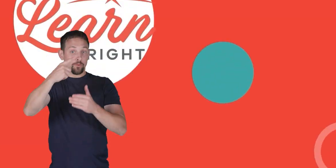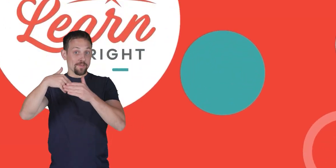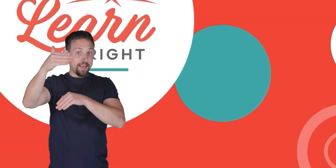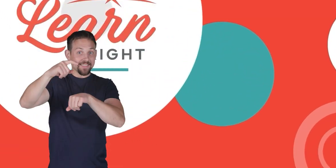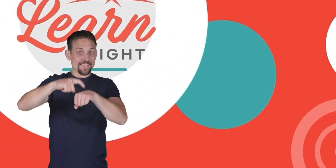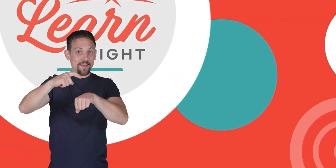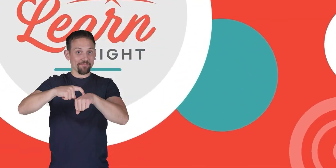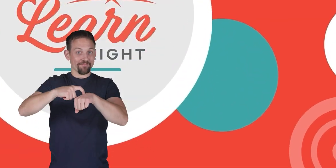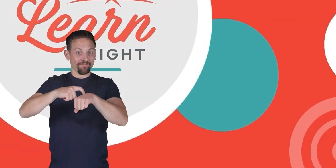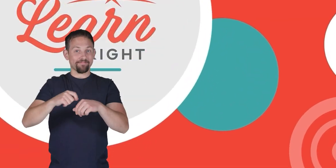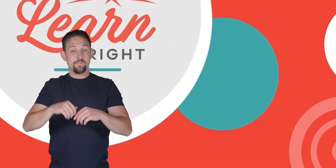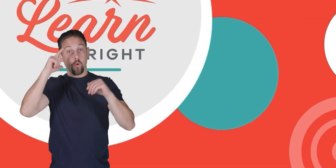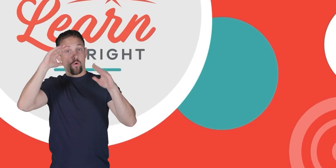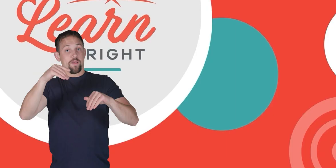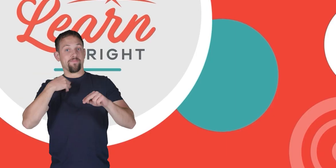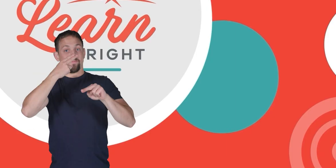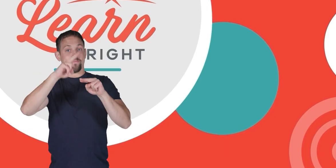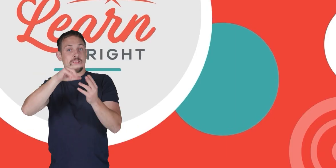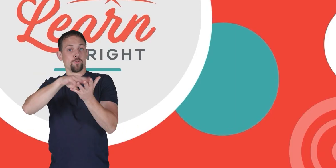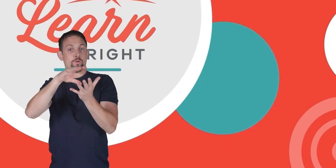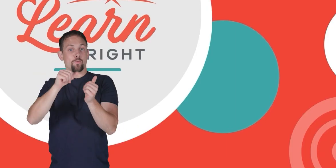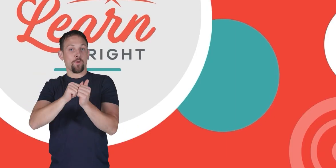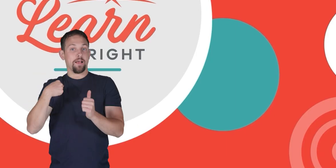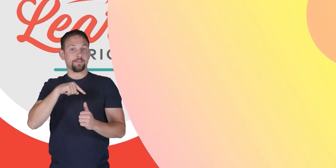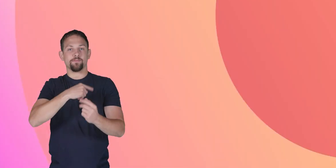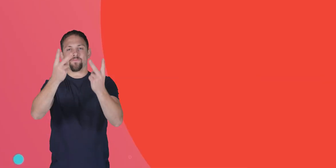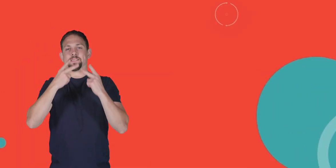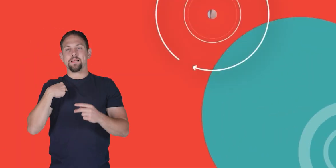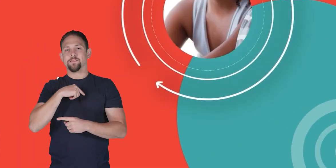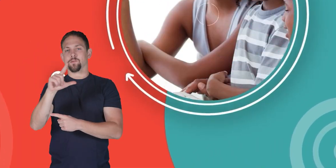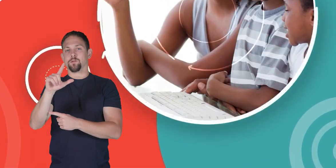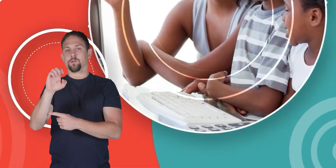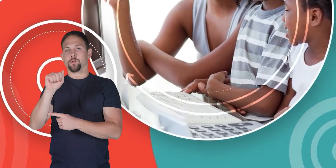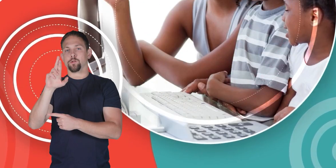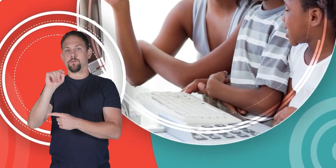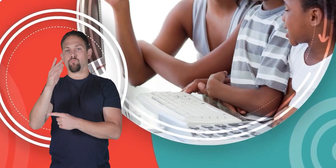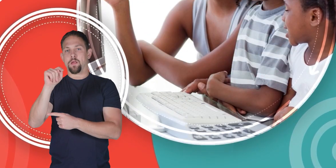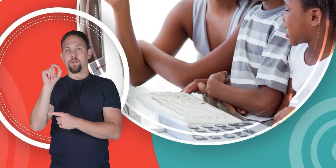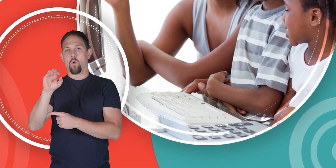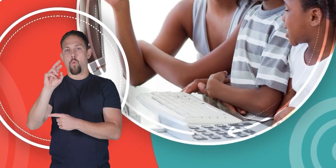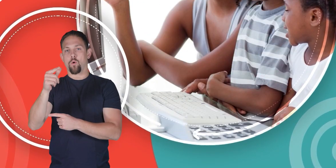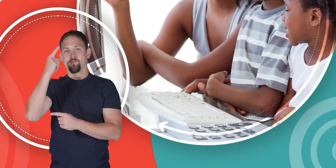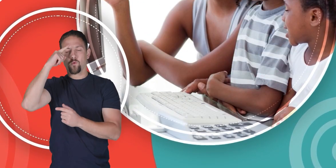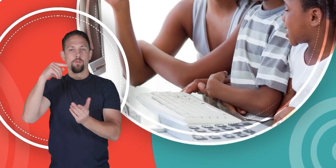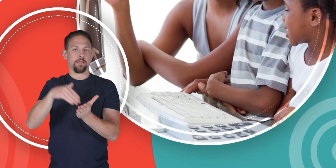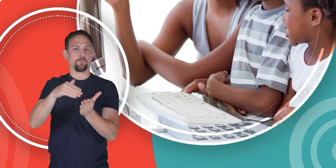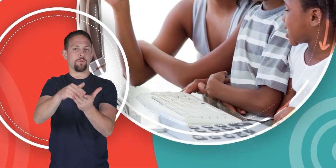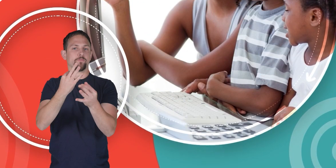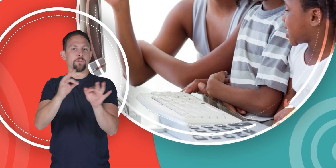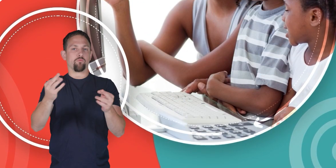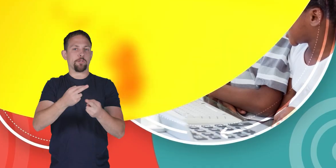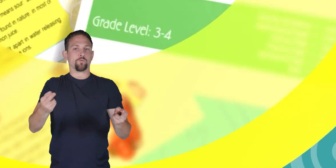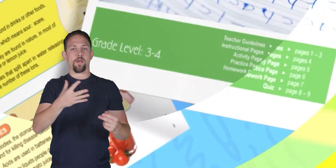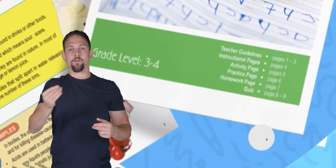hope you had fun learning with us visit us at learnbright.org for thousands of